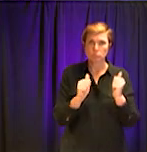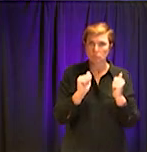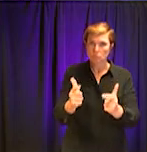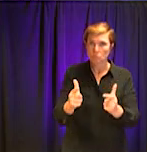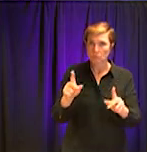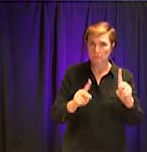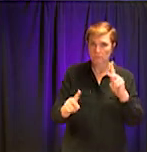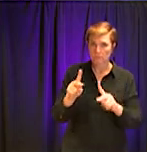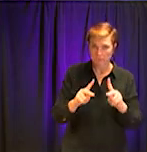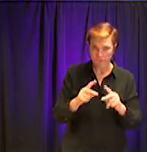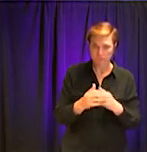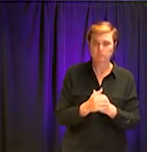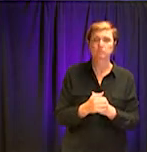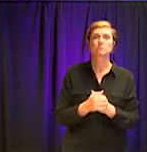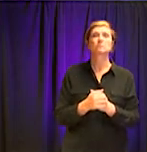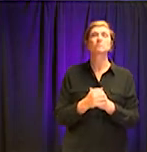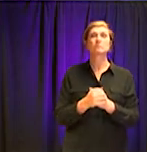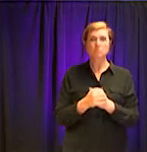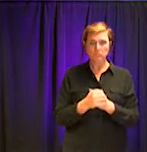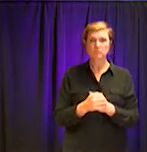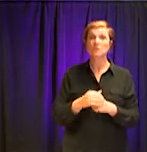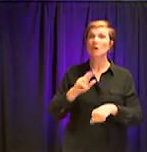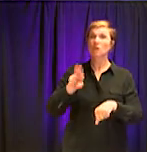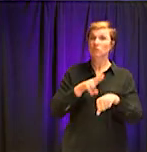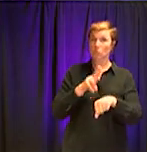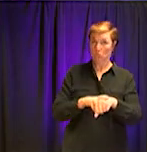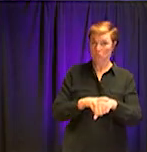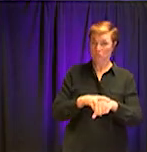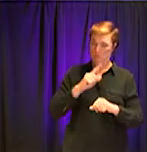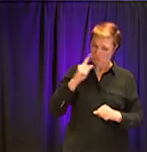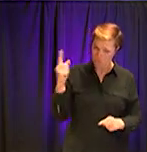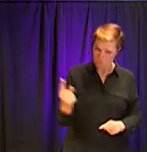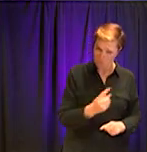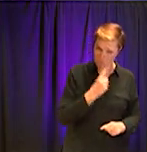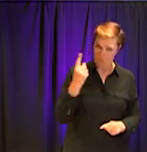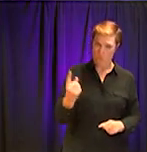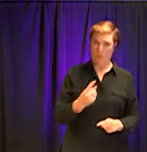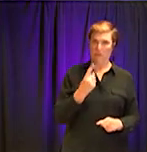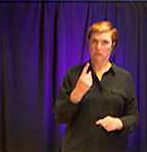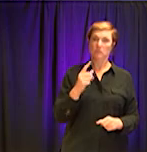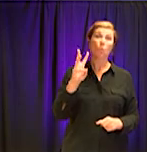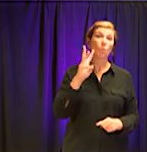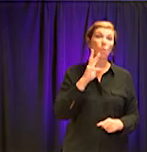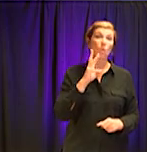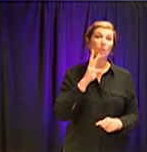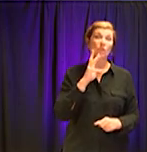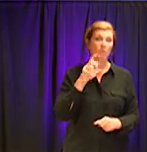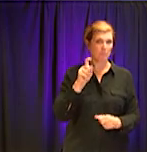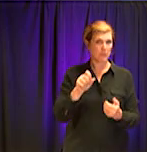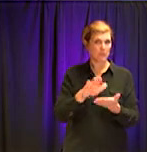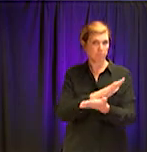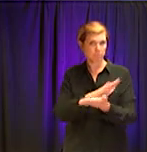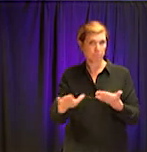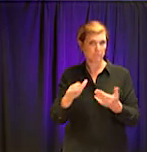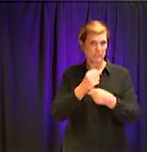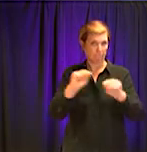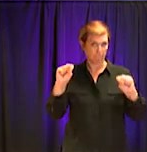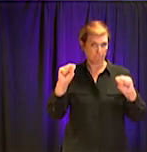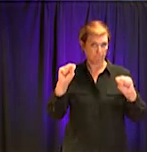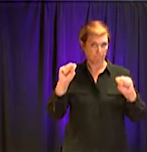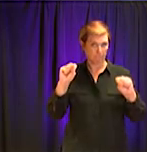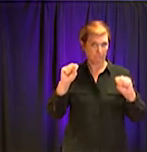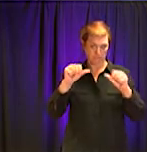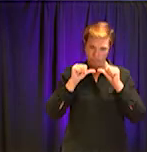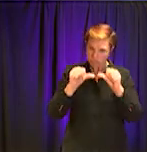is to ensure that safe, drinkable water is available to our 750